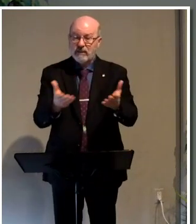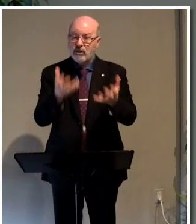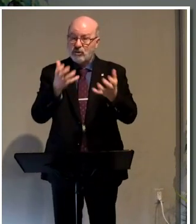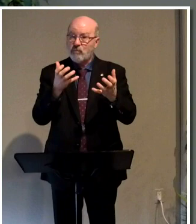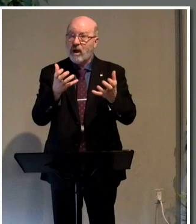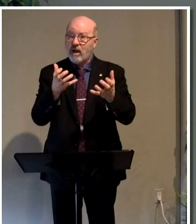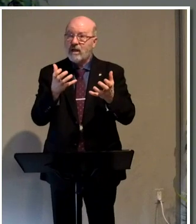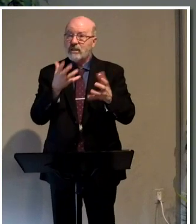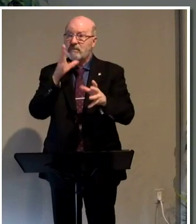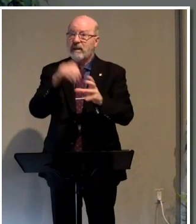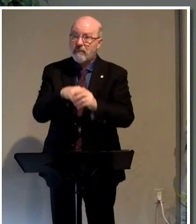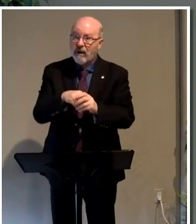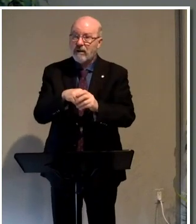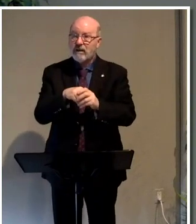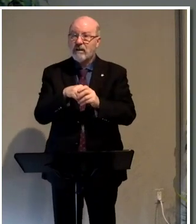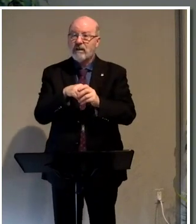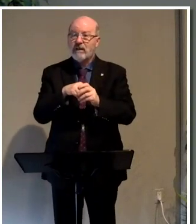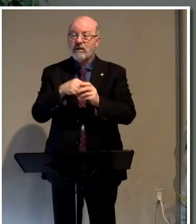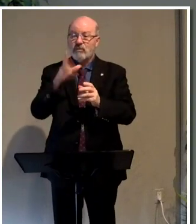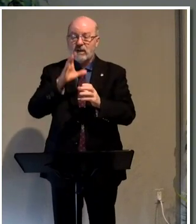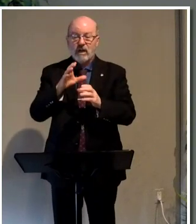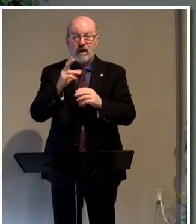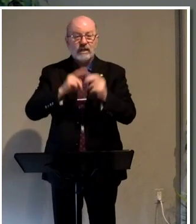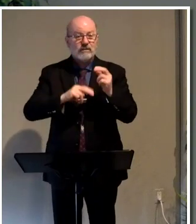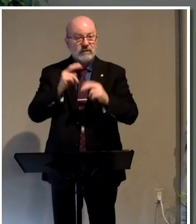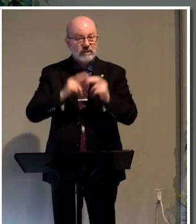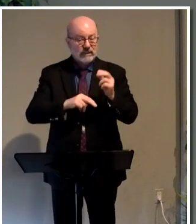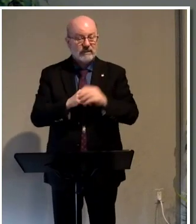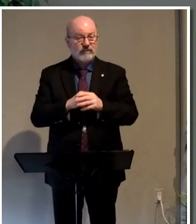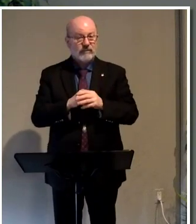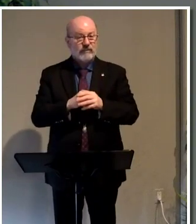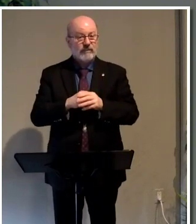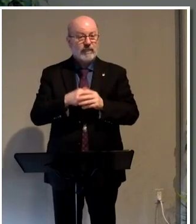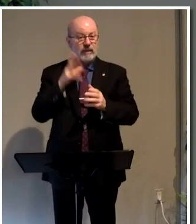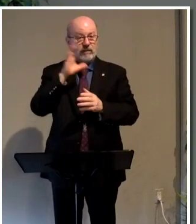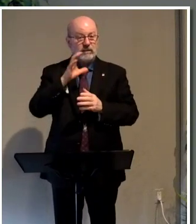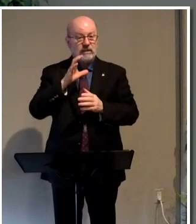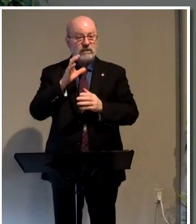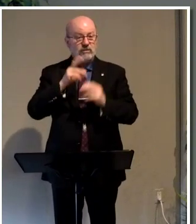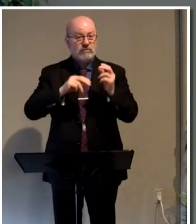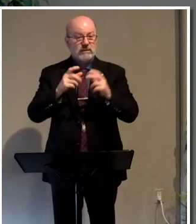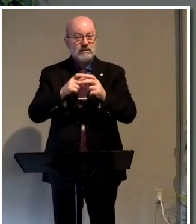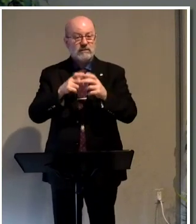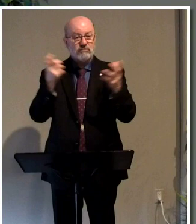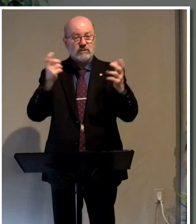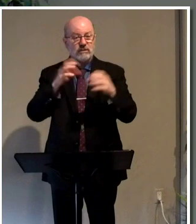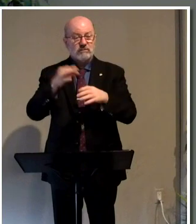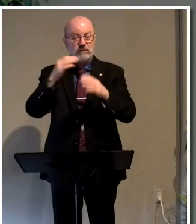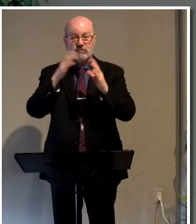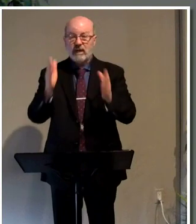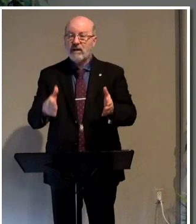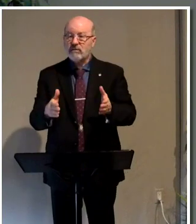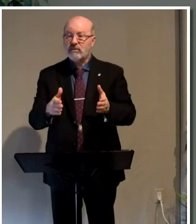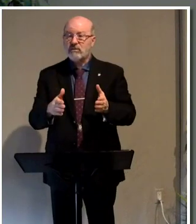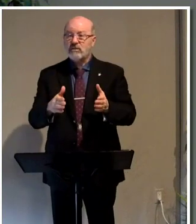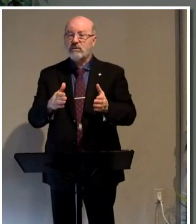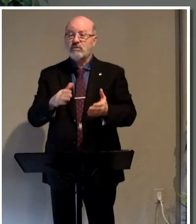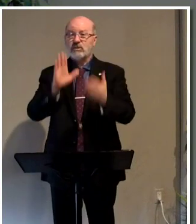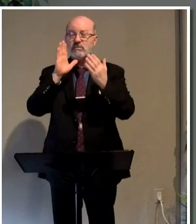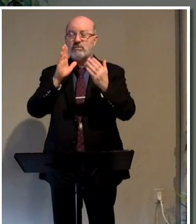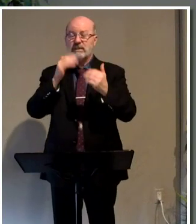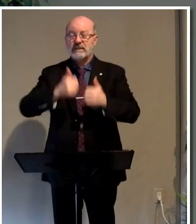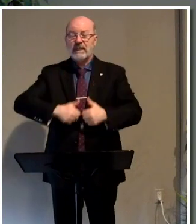to to be a part of what God is building. God is seeking to build a grand spiritual house where his presence